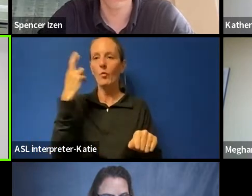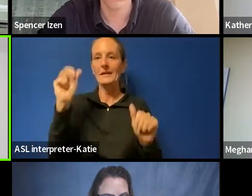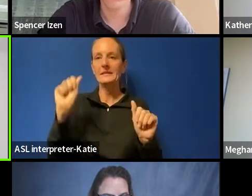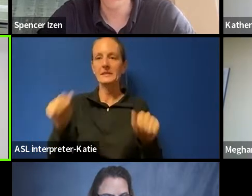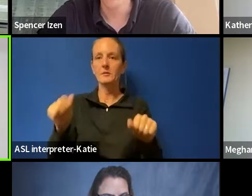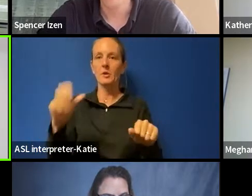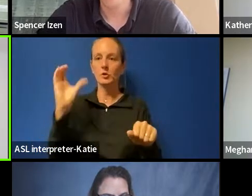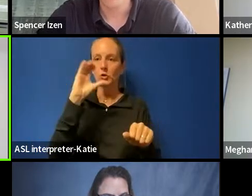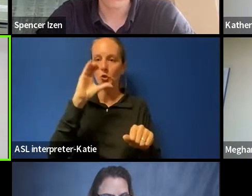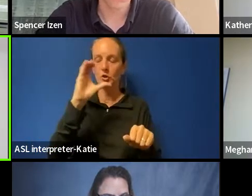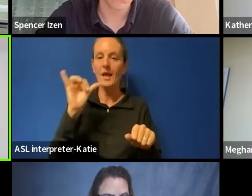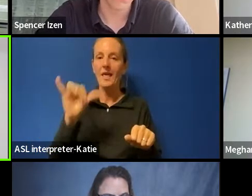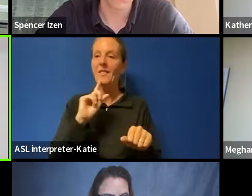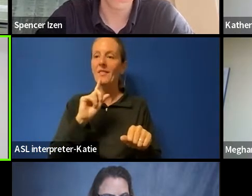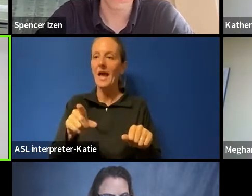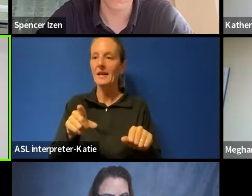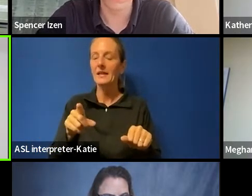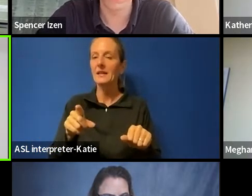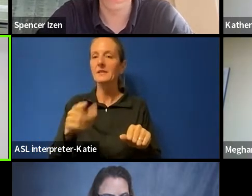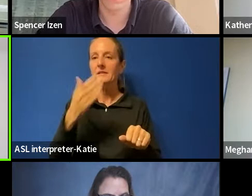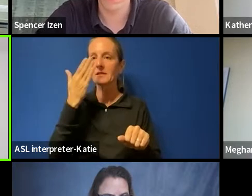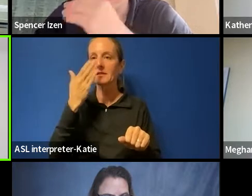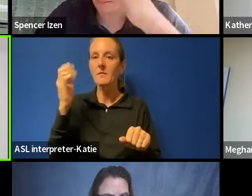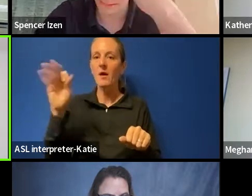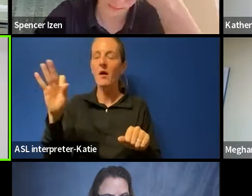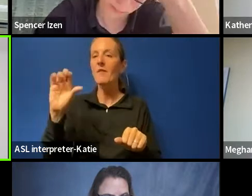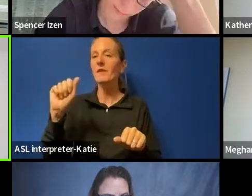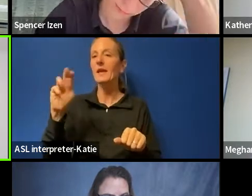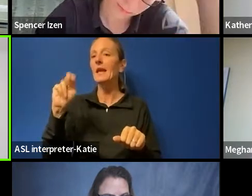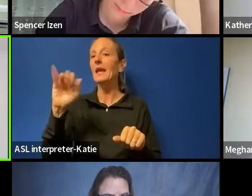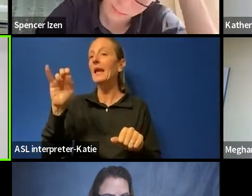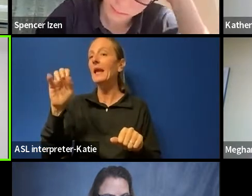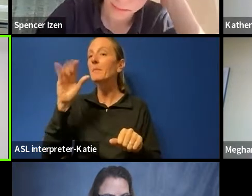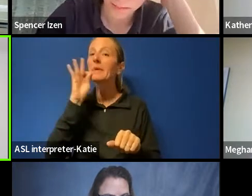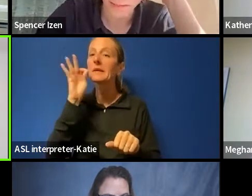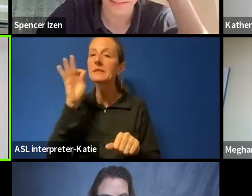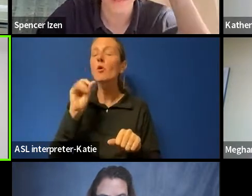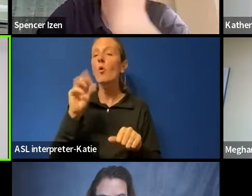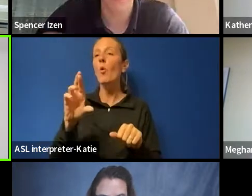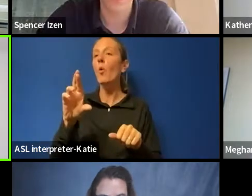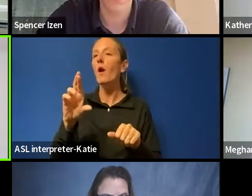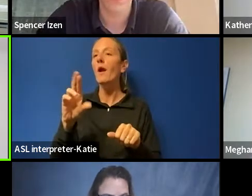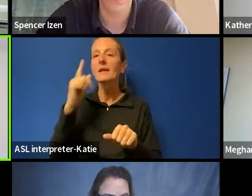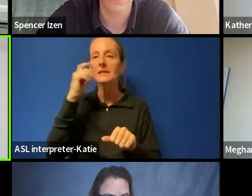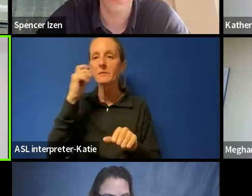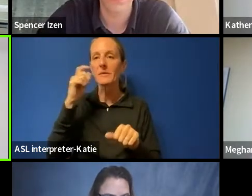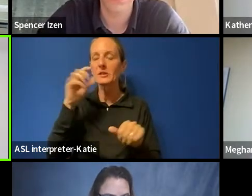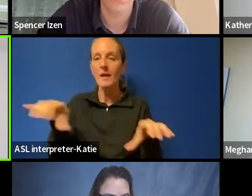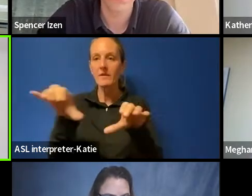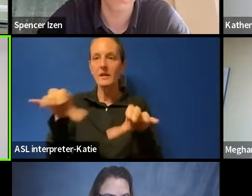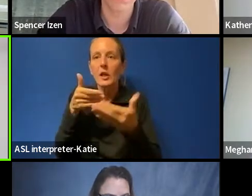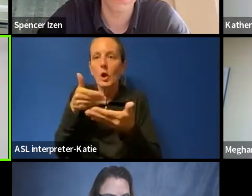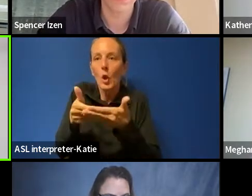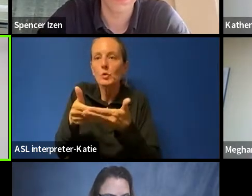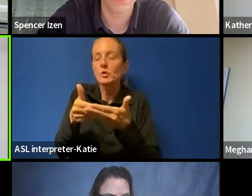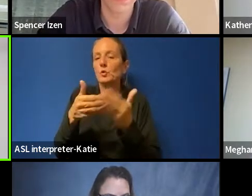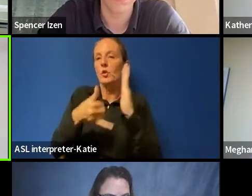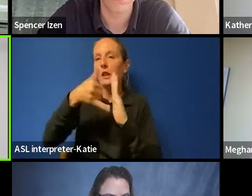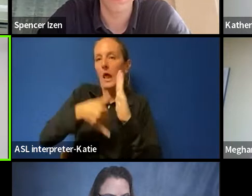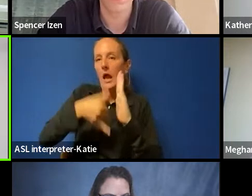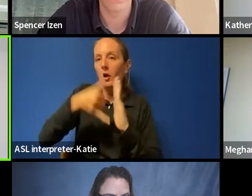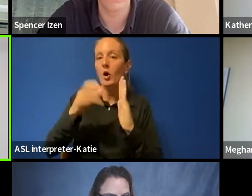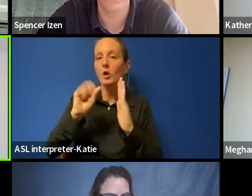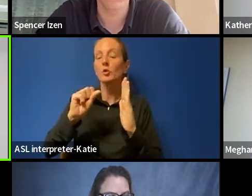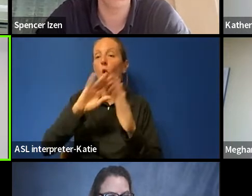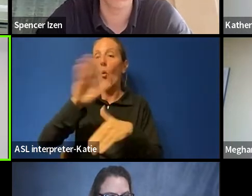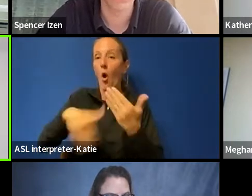These were the smell of cannabis, a student's known history with drugs, and suspicious activity near the student's locker. So, to bring it all